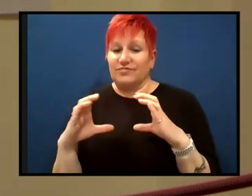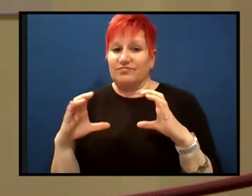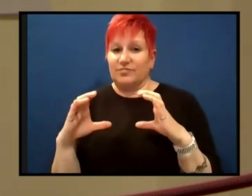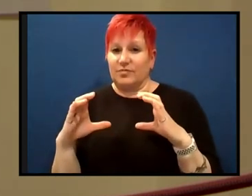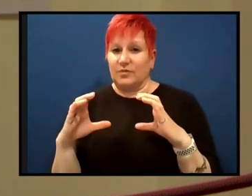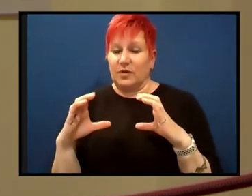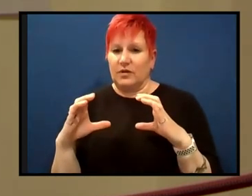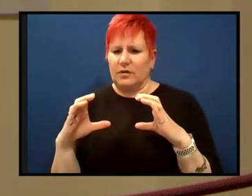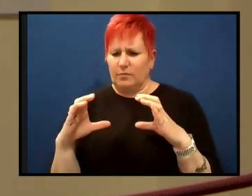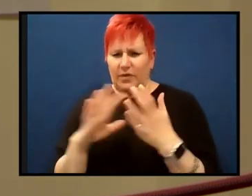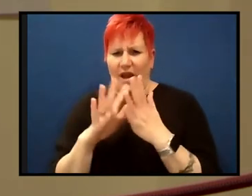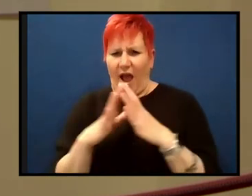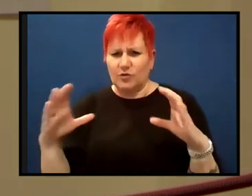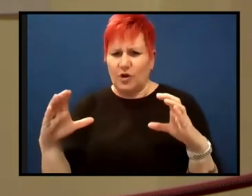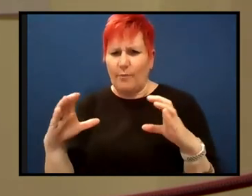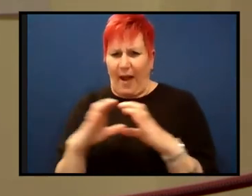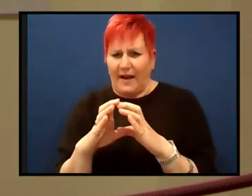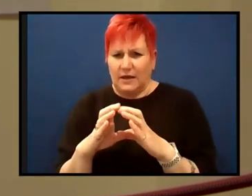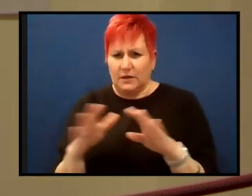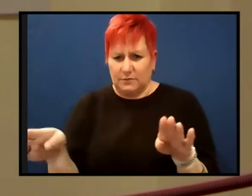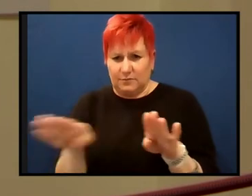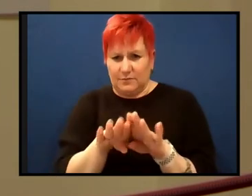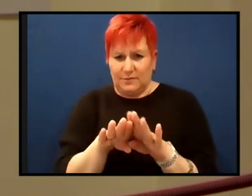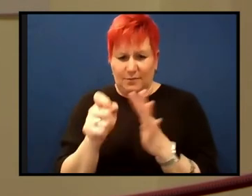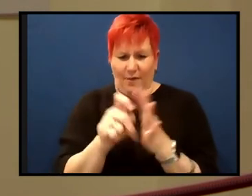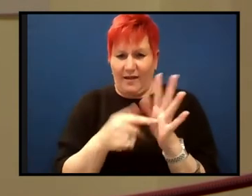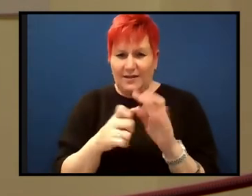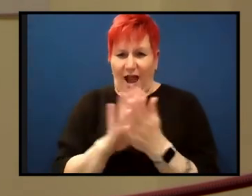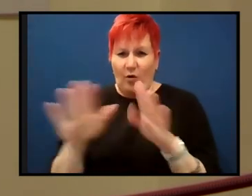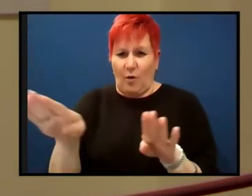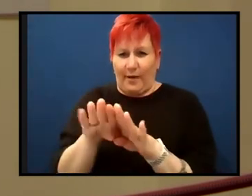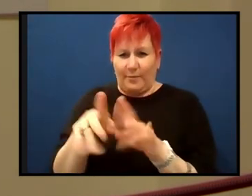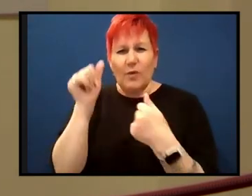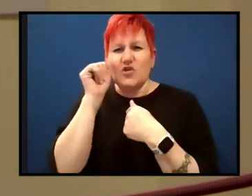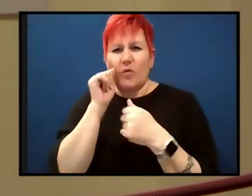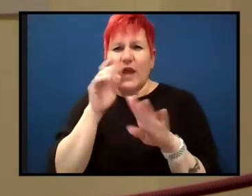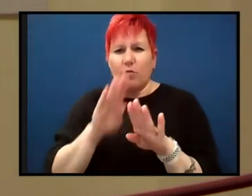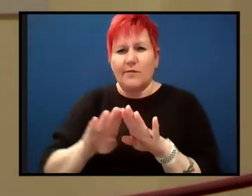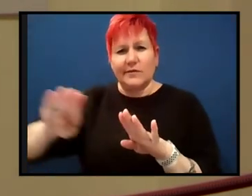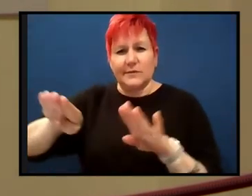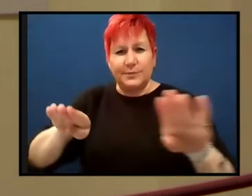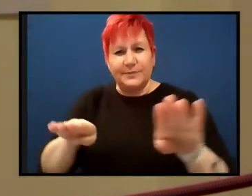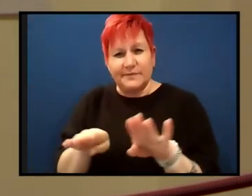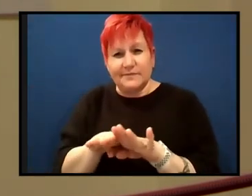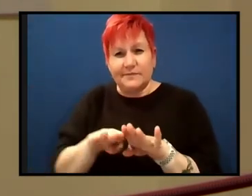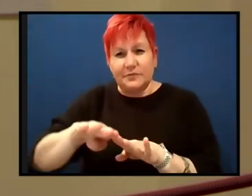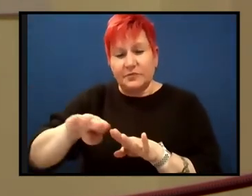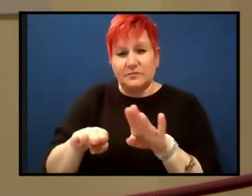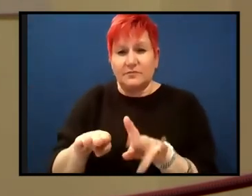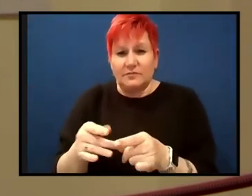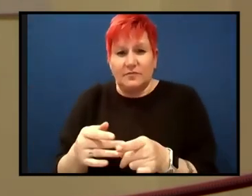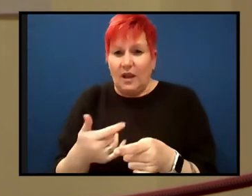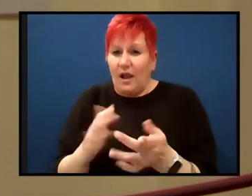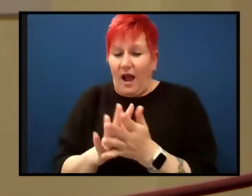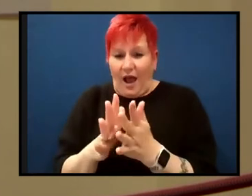to come together in subduction. We now know by surveying that they do come together at exactly the rates predicted from the, looking